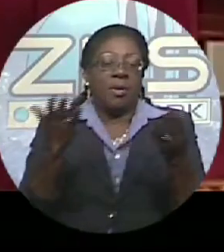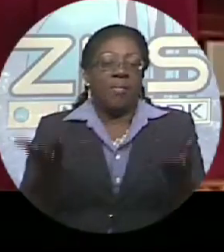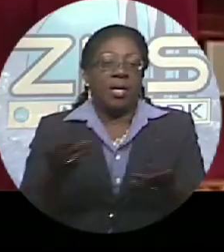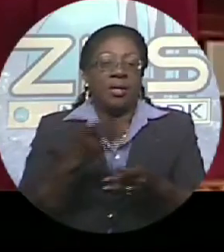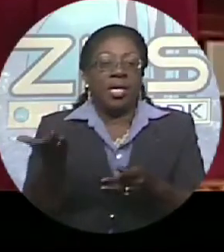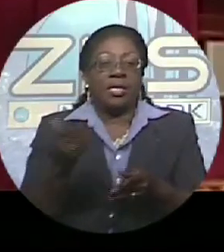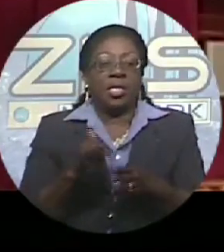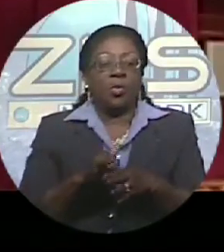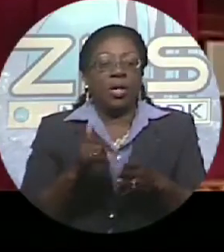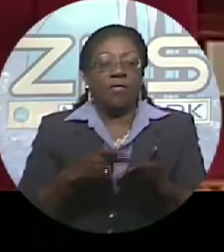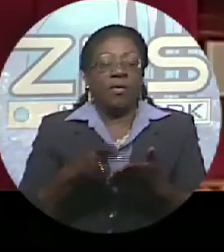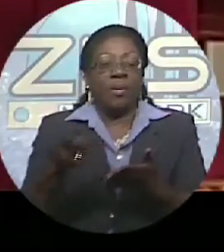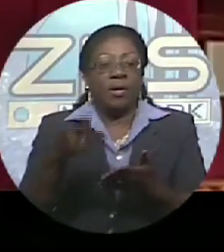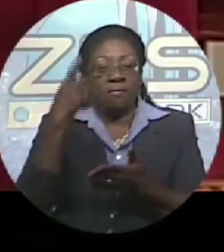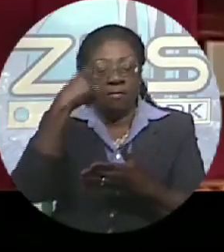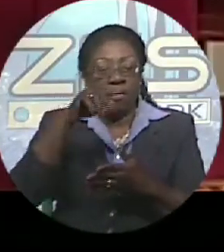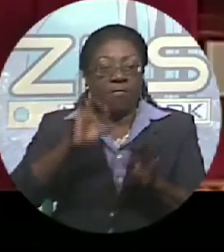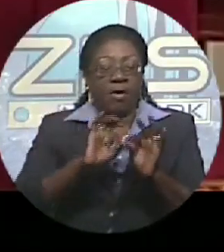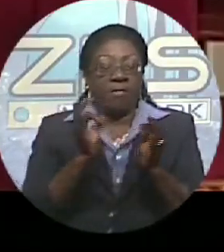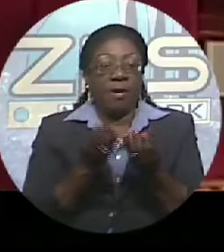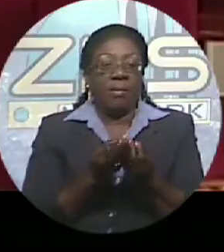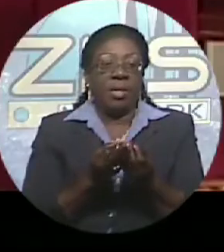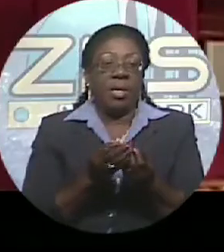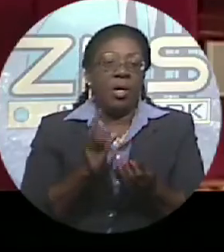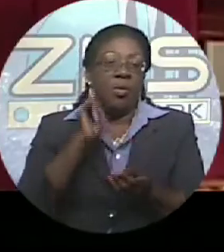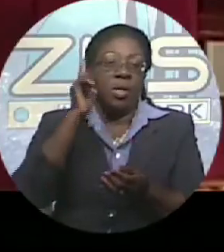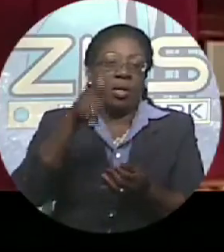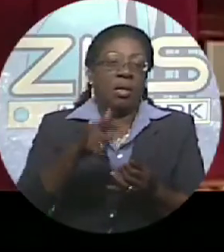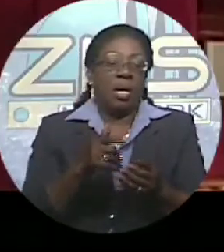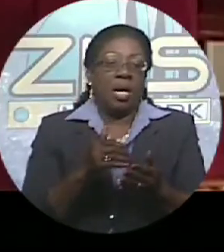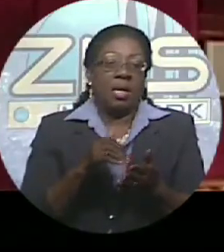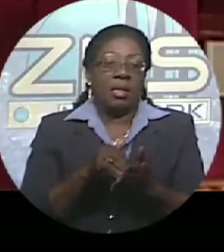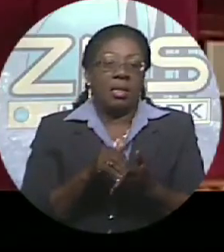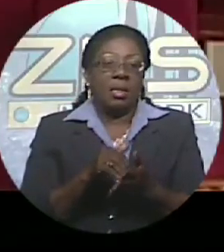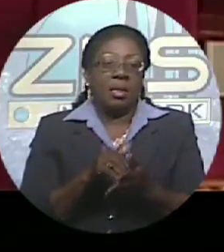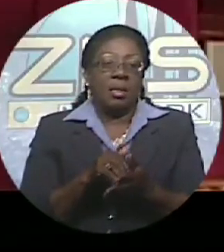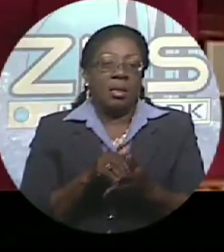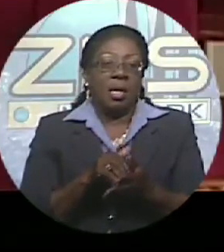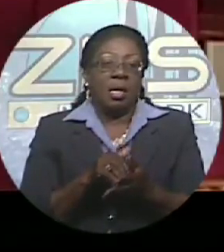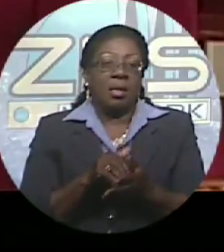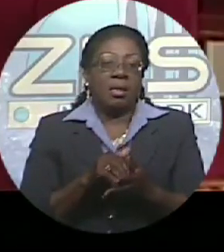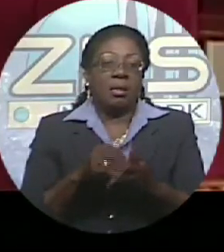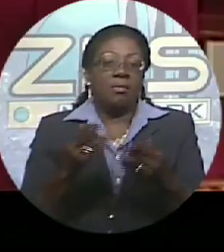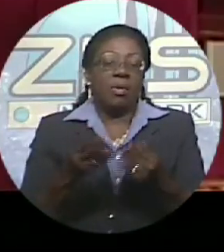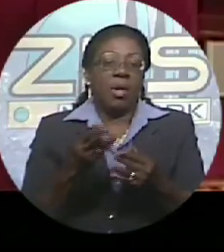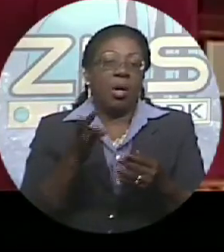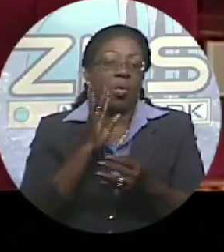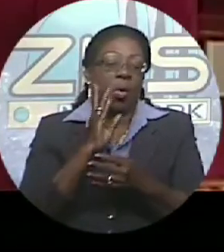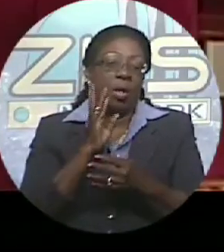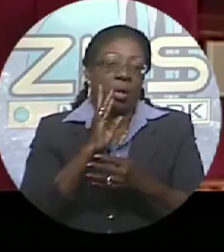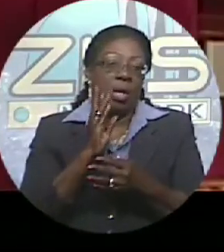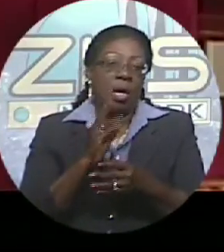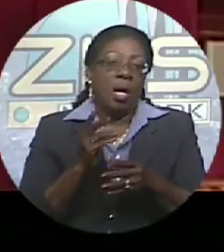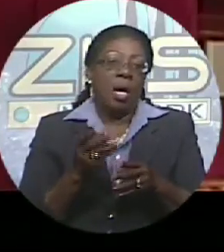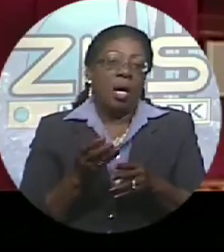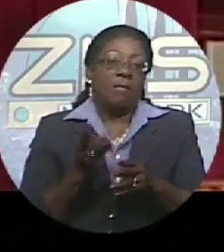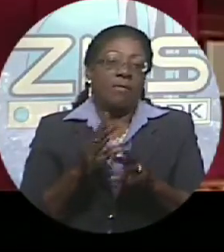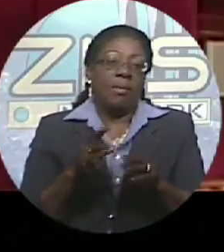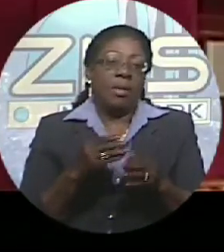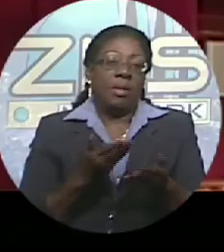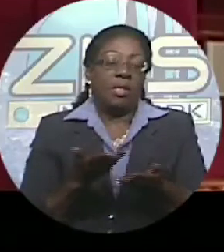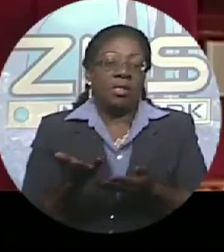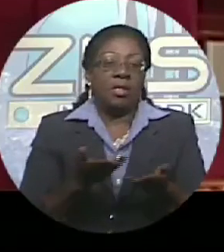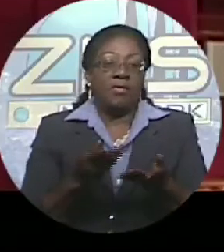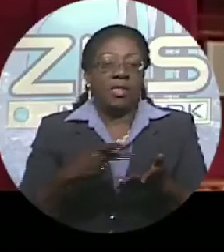you need to buy for your family. And then you look at electricity and water. And in some neighborhoods where you have sewer systems,